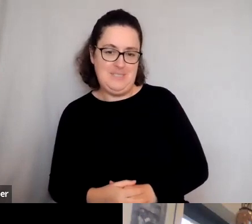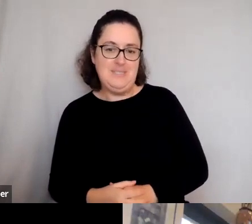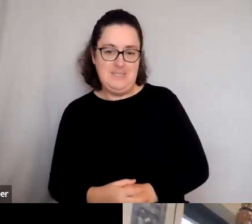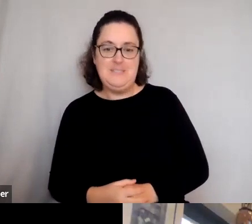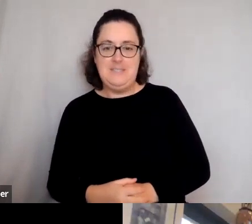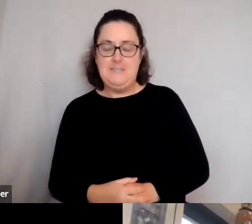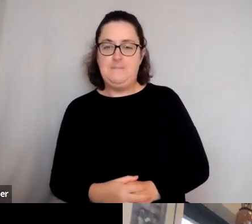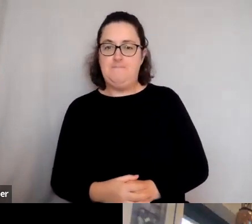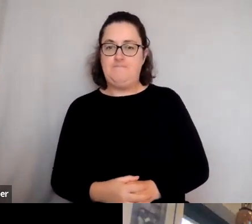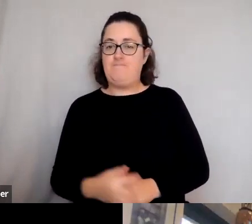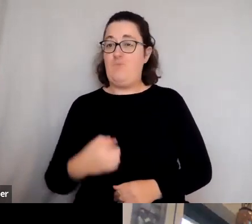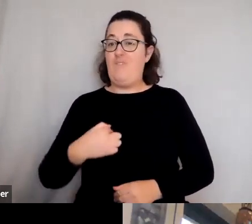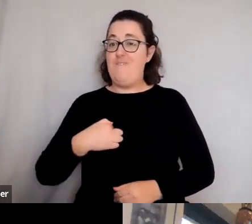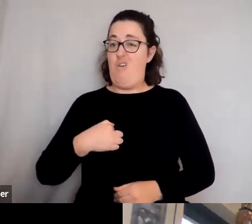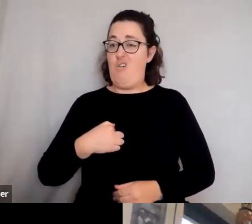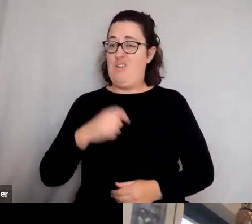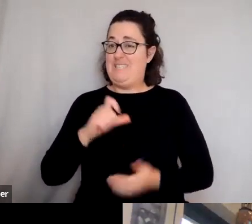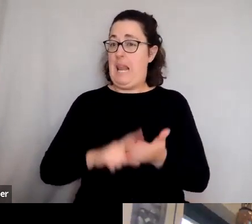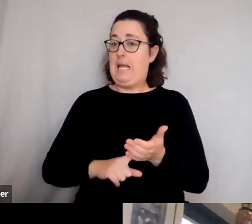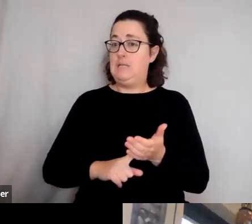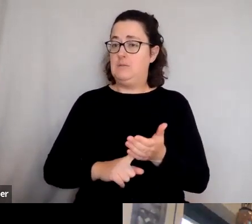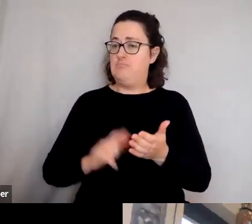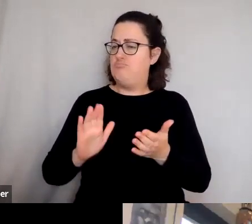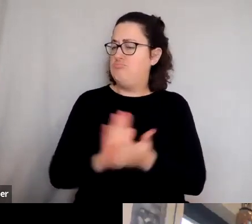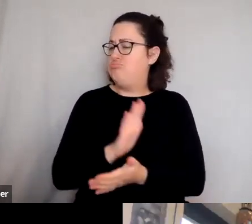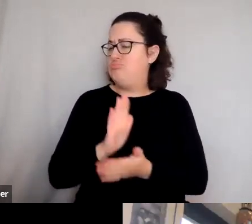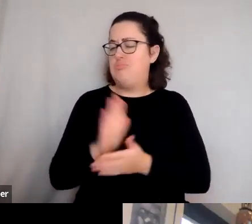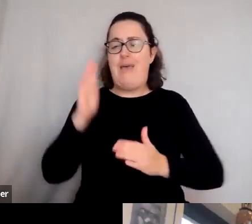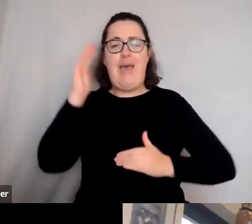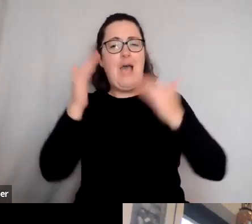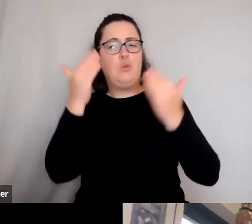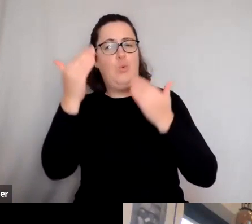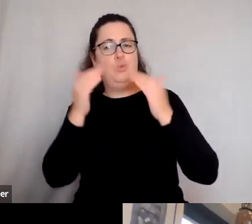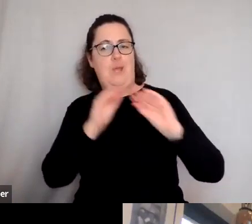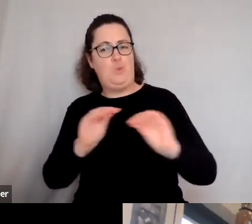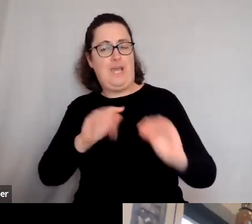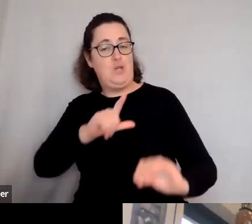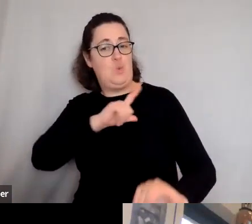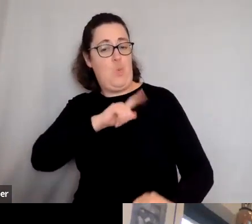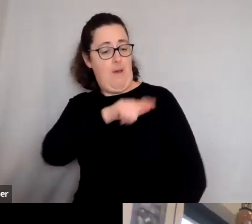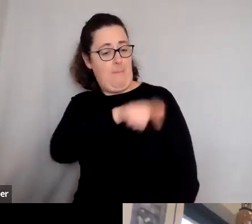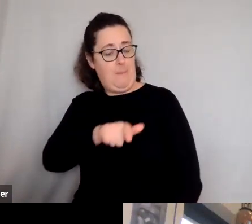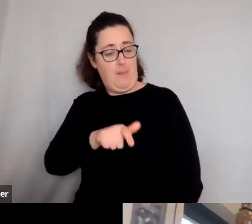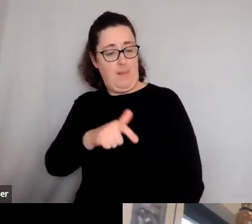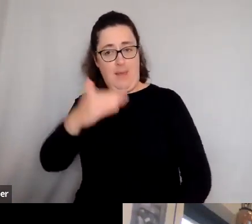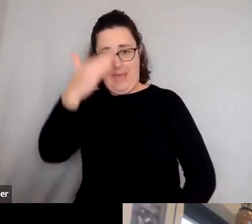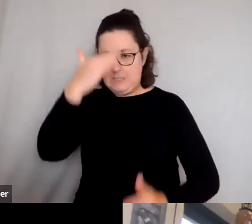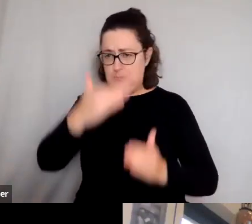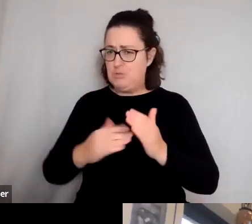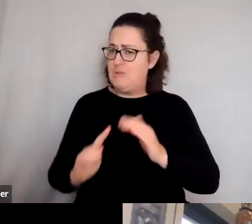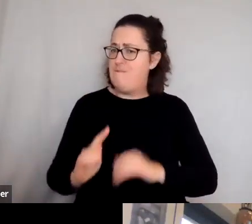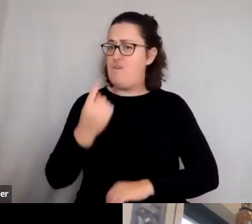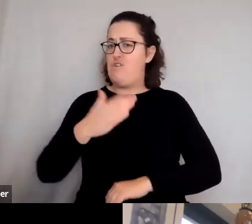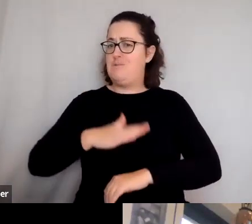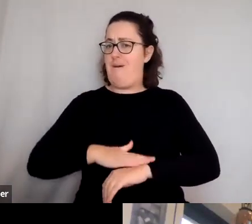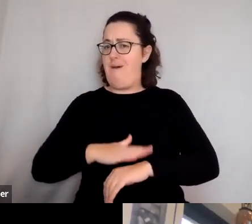education for us is that allowing people to experience something that they might not have had the opportunity to do otherwise. So you